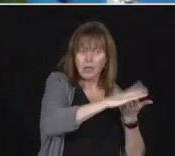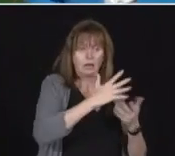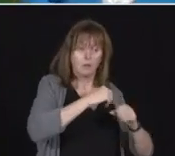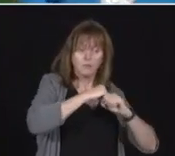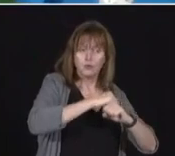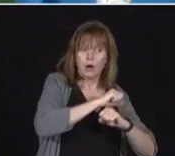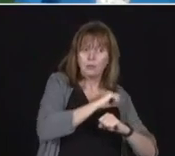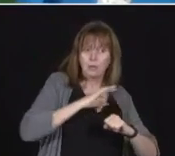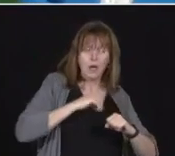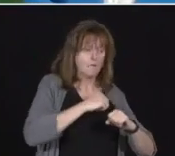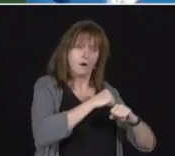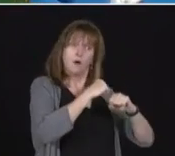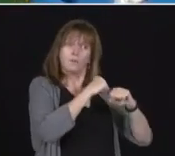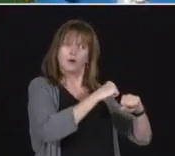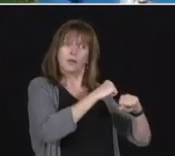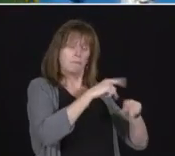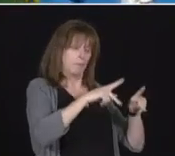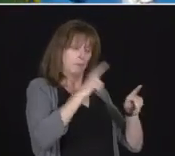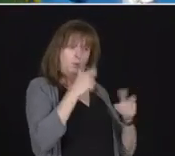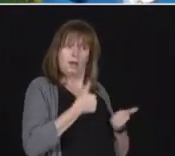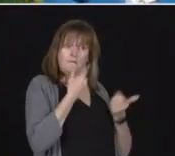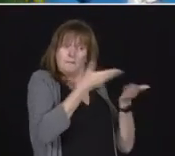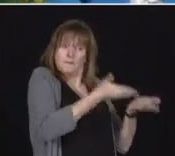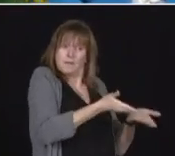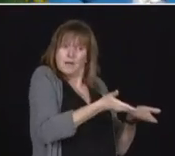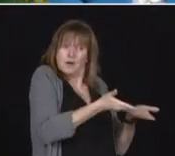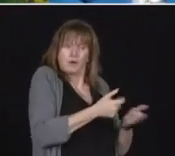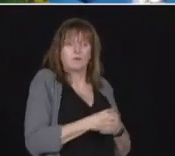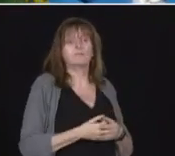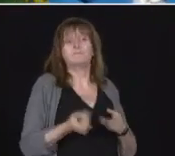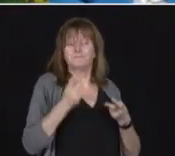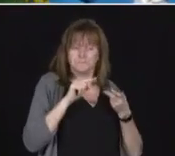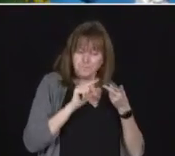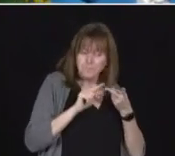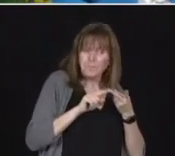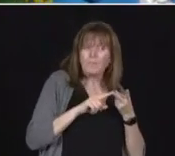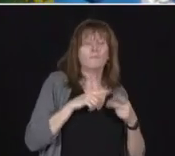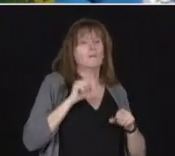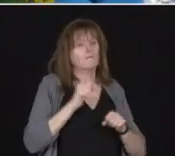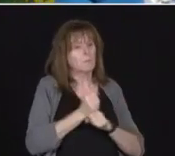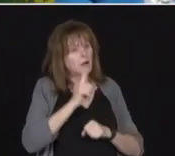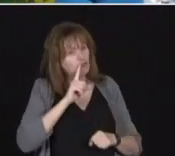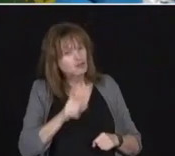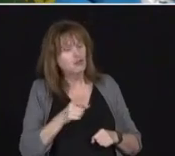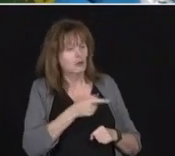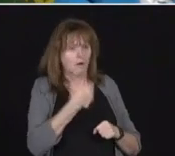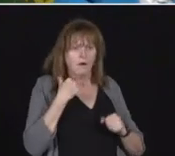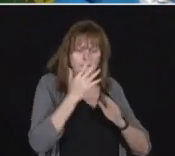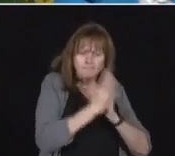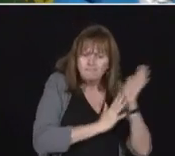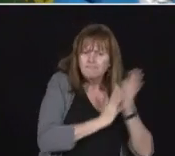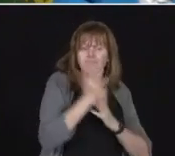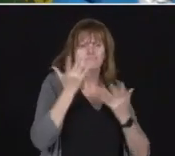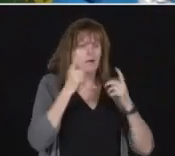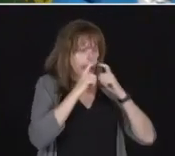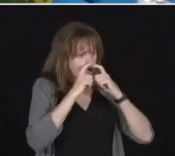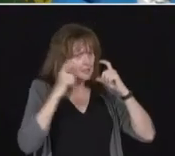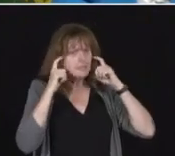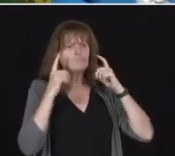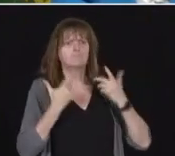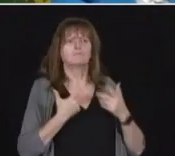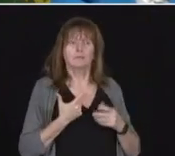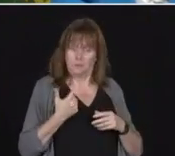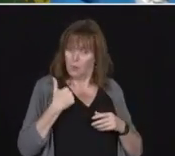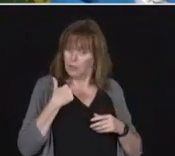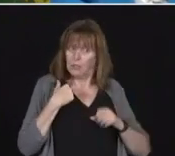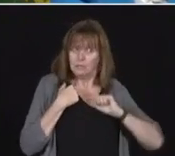residents' sakes. We want to make sure that they have the operating are receiving the personal protective equipment, though it is being sent to all